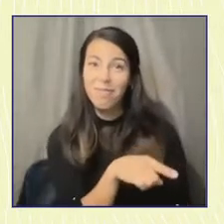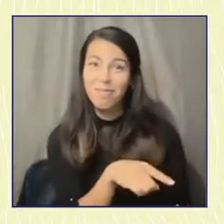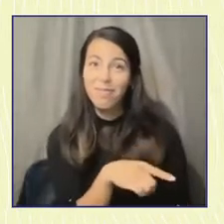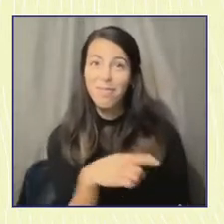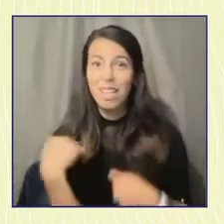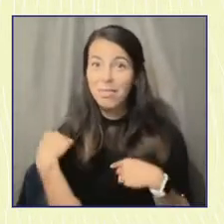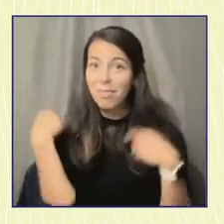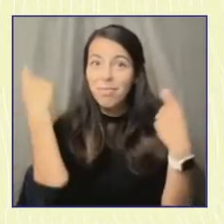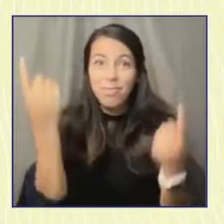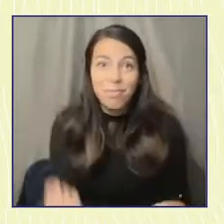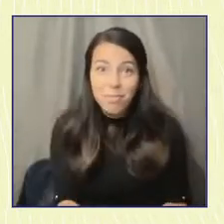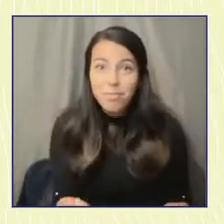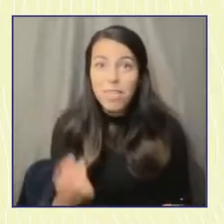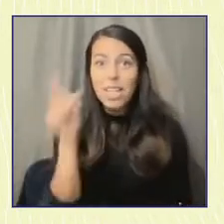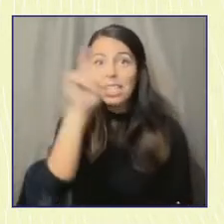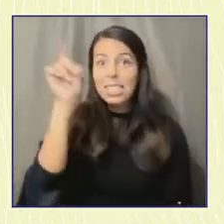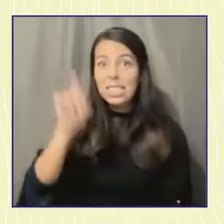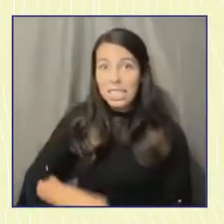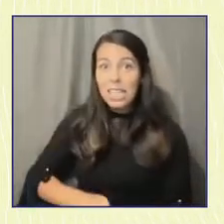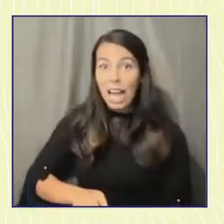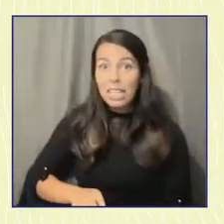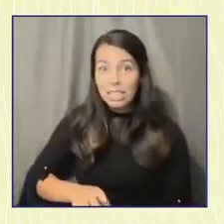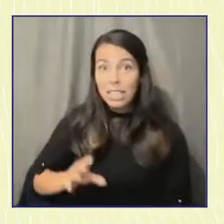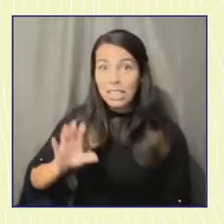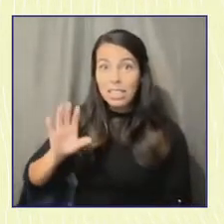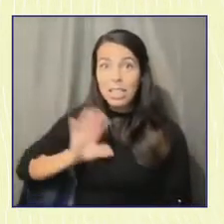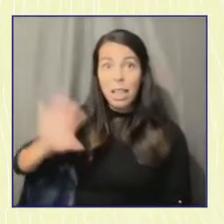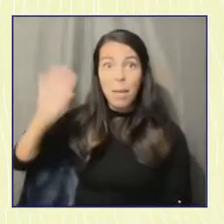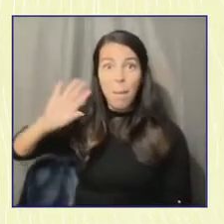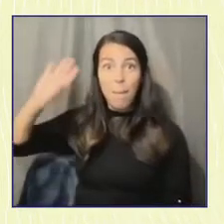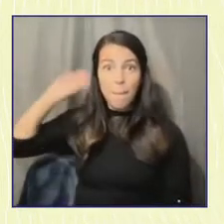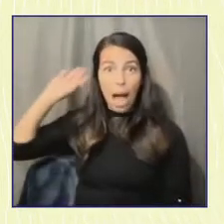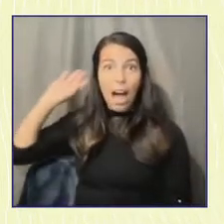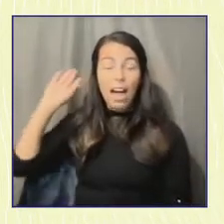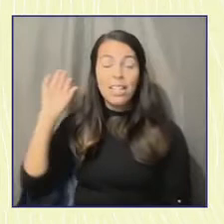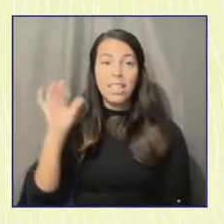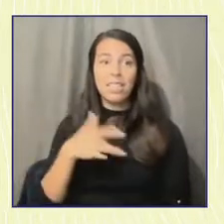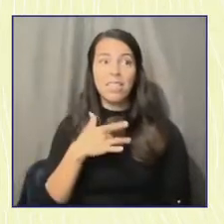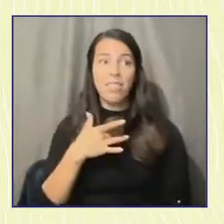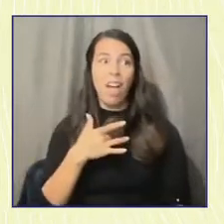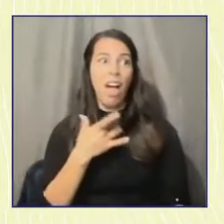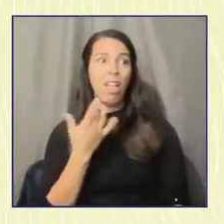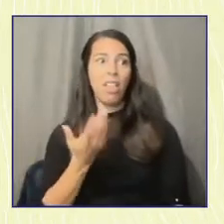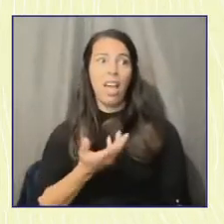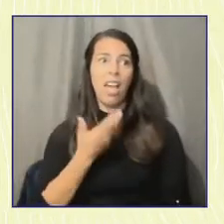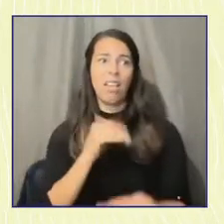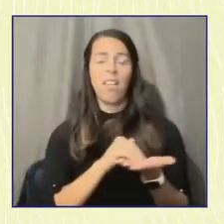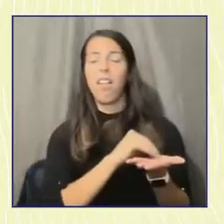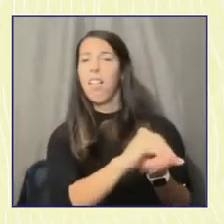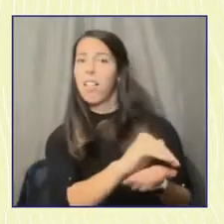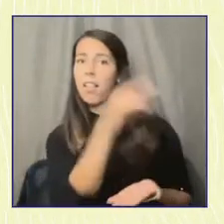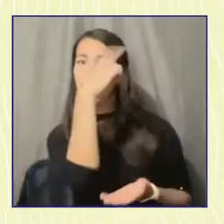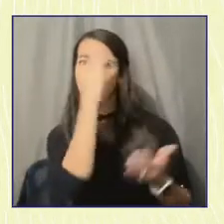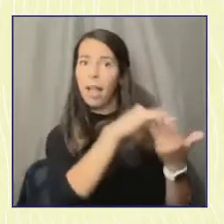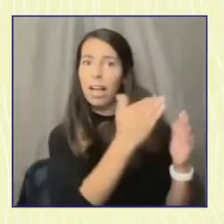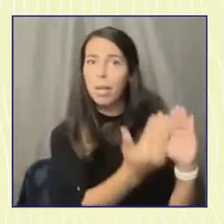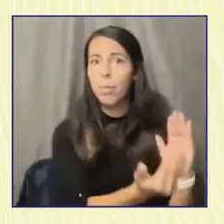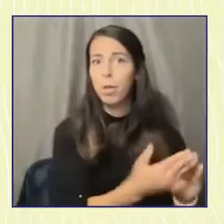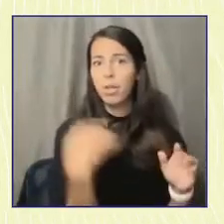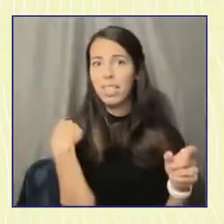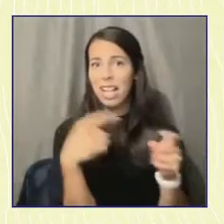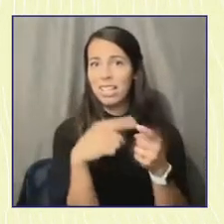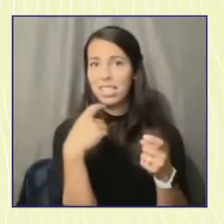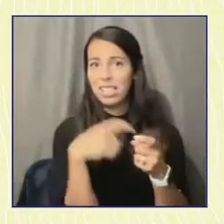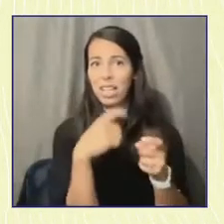that Texas has in the past been extremely hostile towards black communities and Latino communities and is to this day